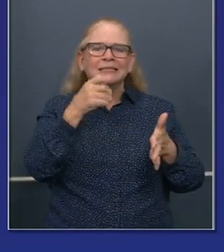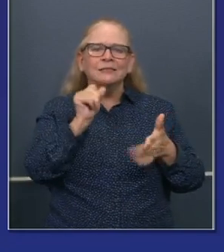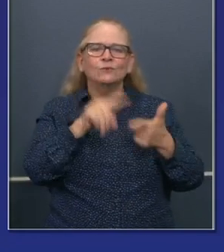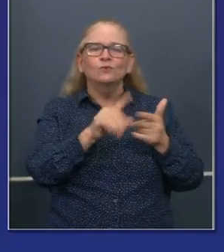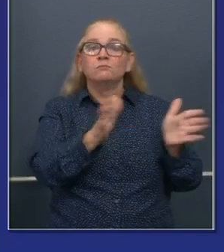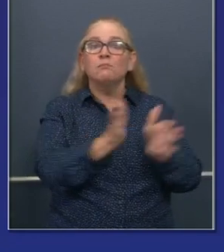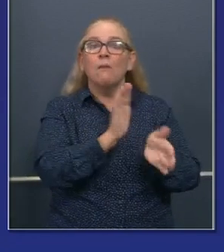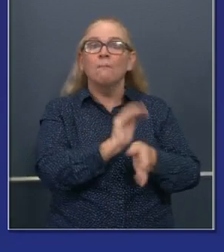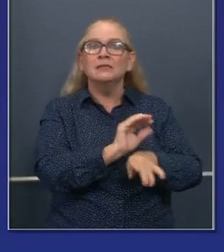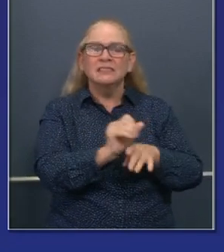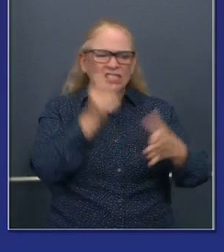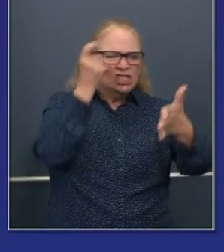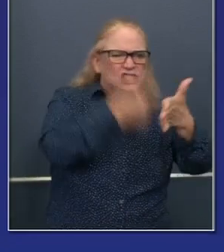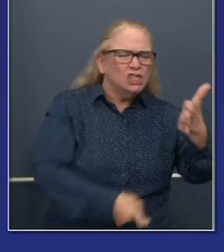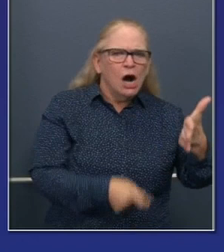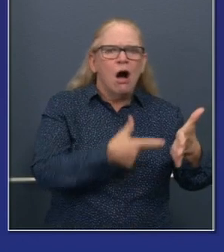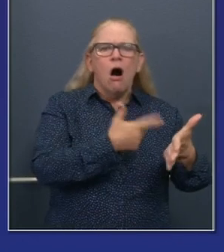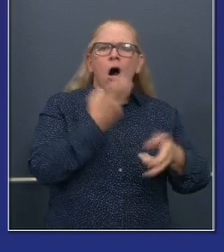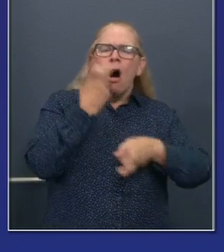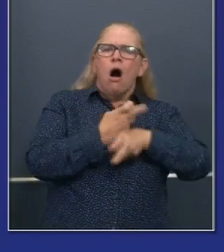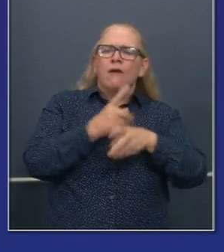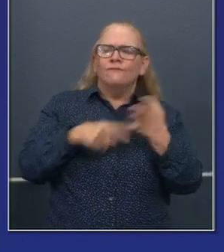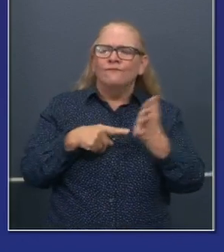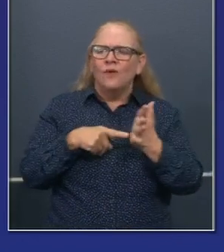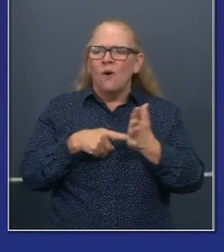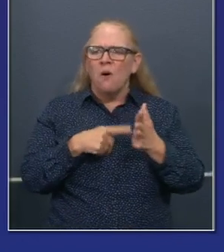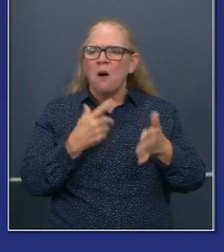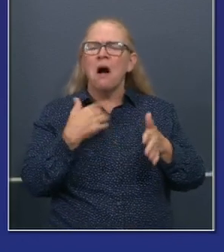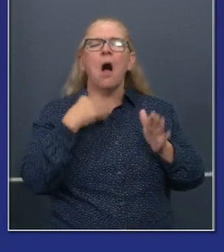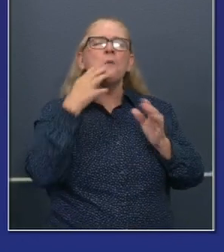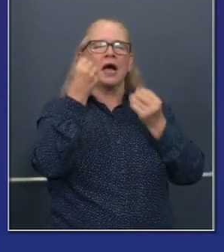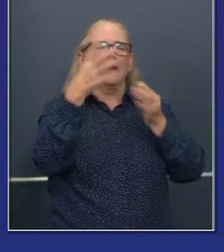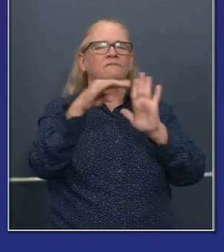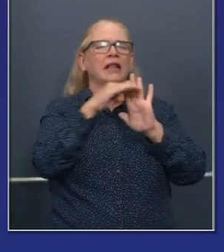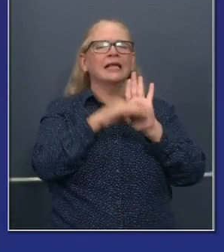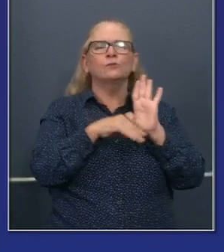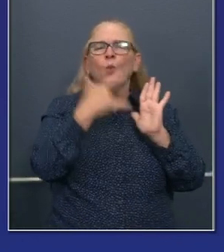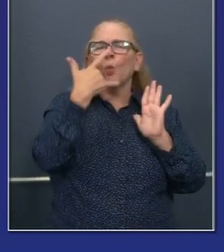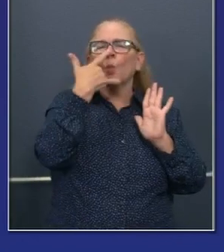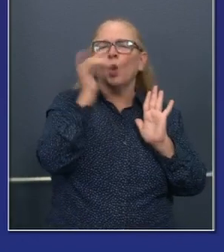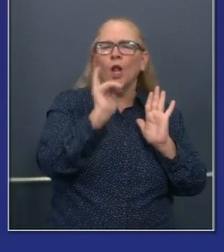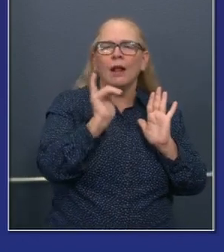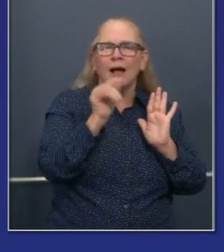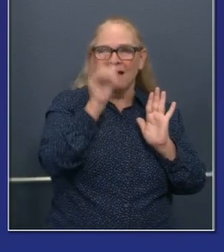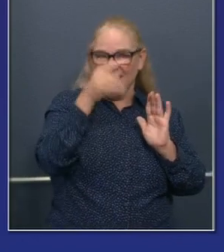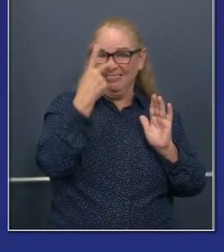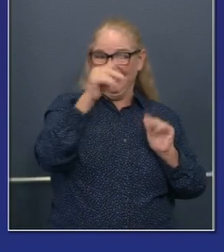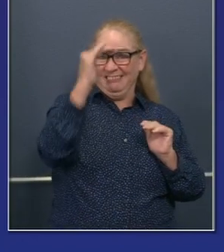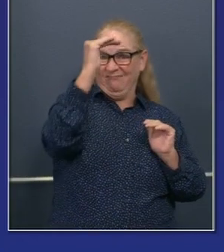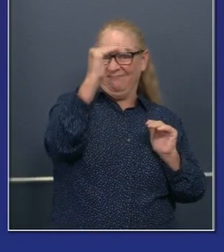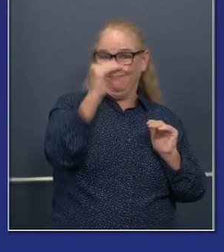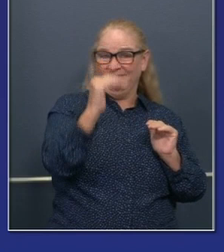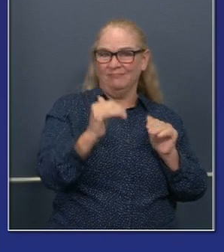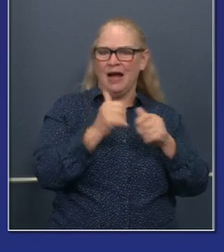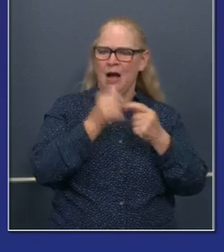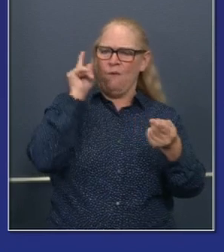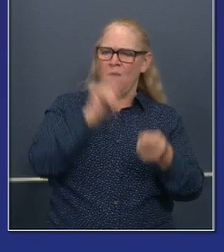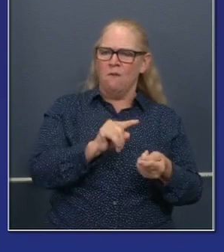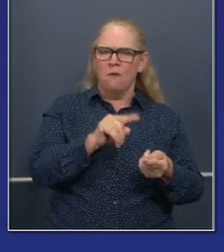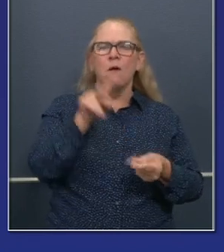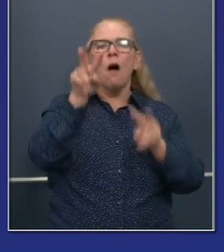a long list to give you a sense of the breadth and, in some cases, the depth of some of these efforts so you get a sense of